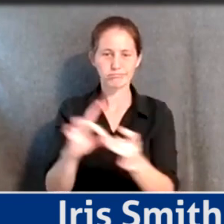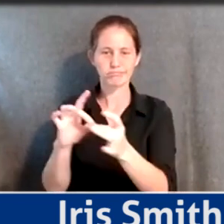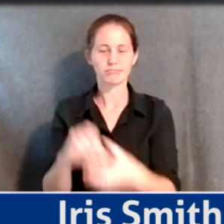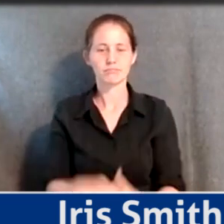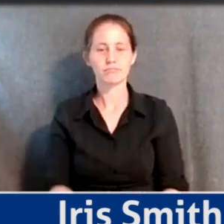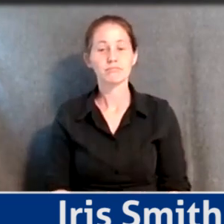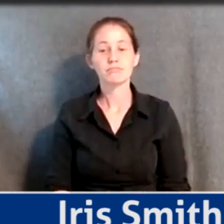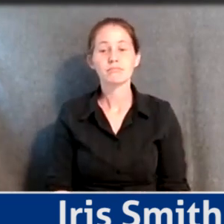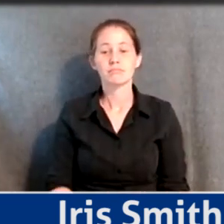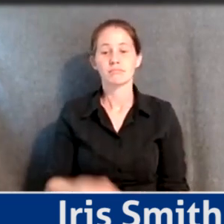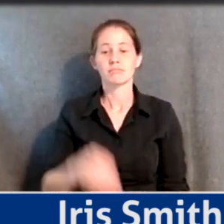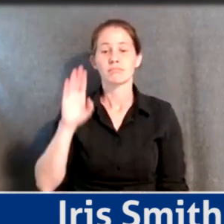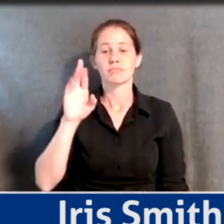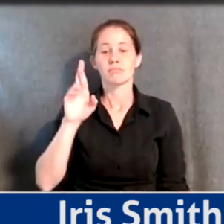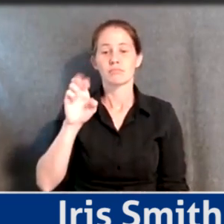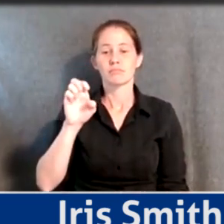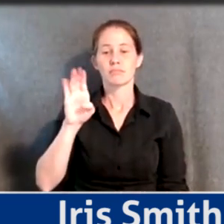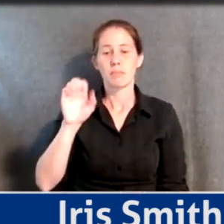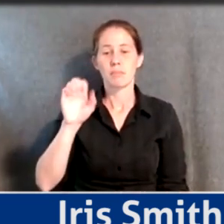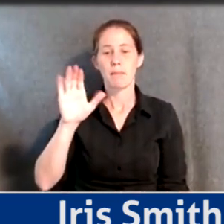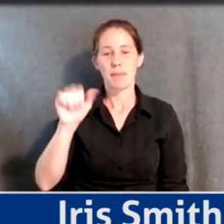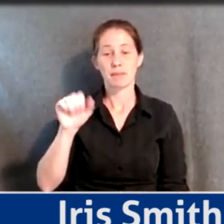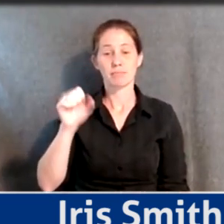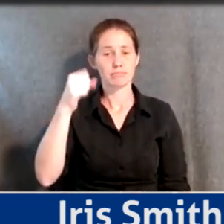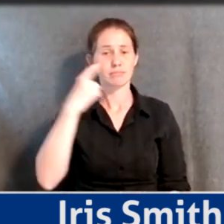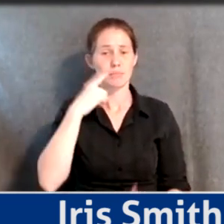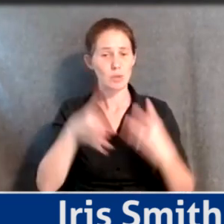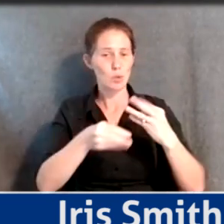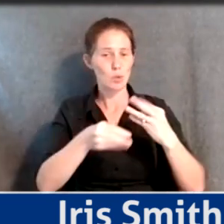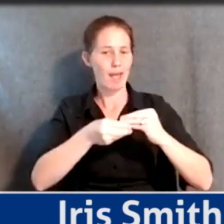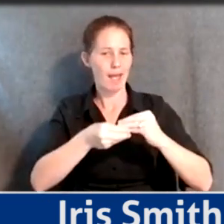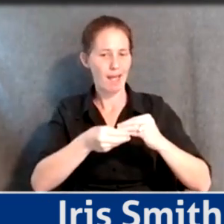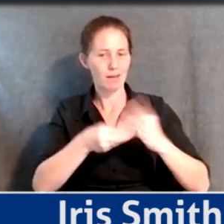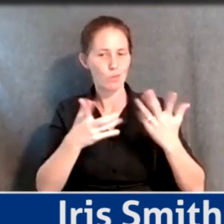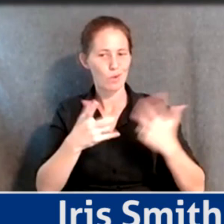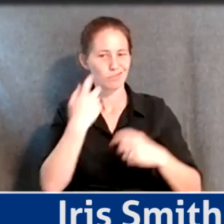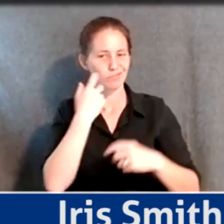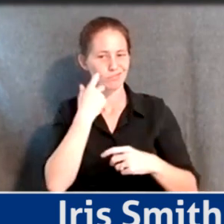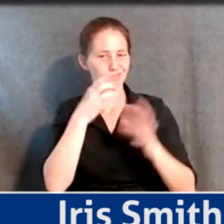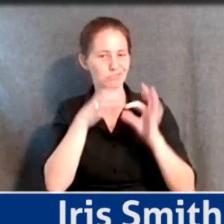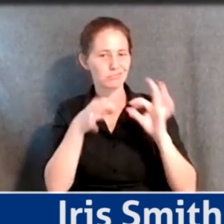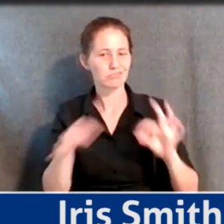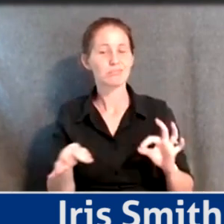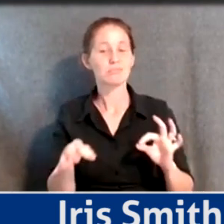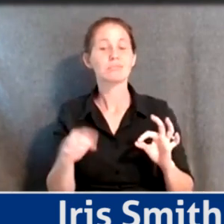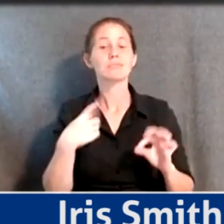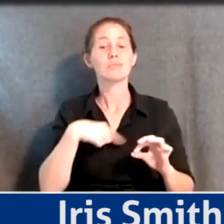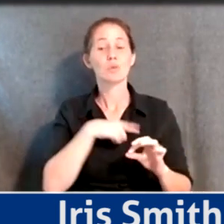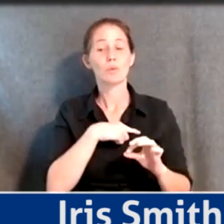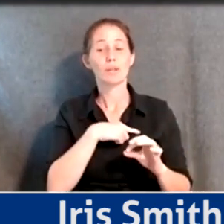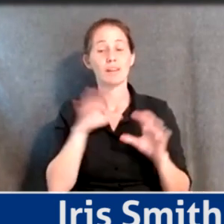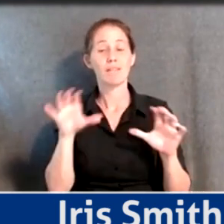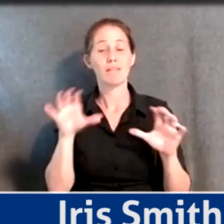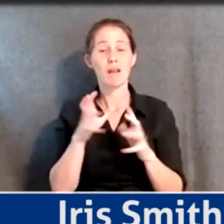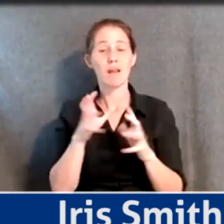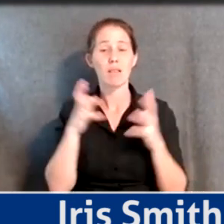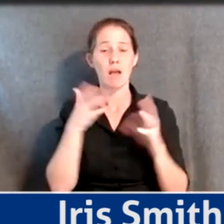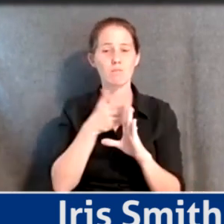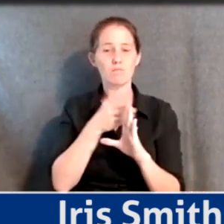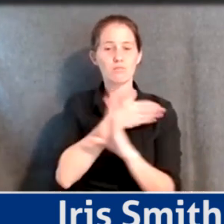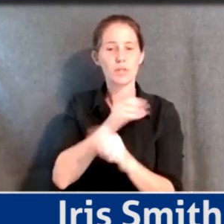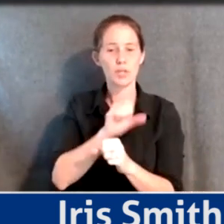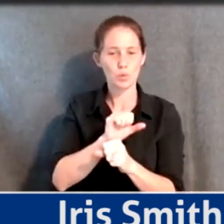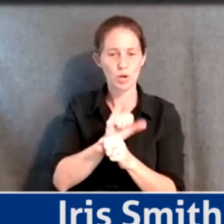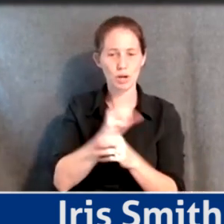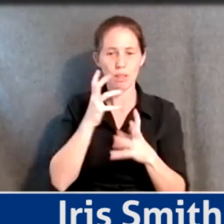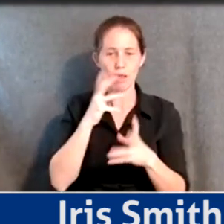Yeah, I would just add, you know, to build on what Grant and Megan have said, we've done a lot of pre-work and a lot of